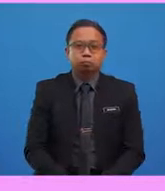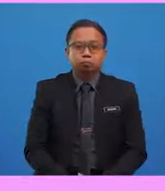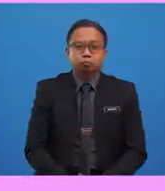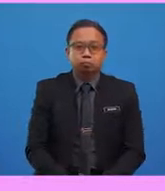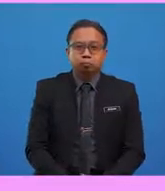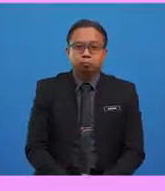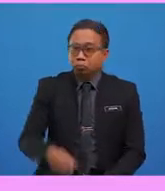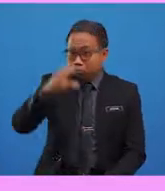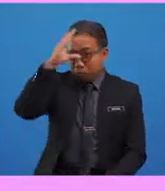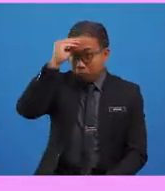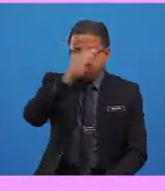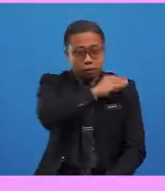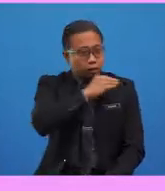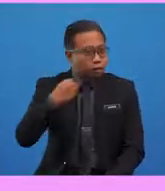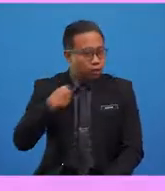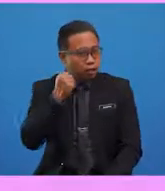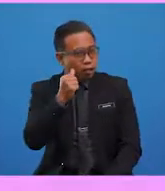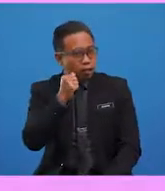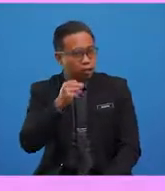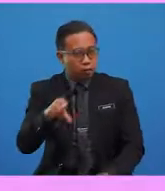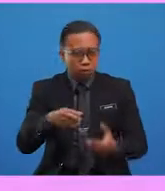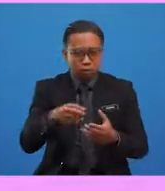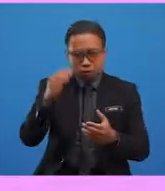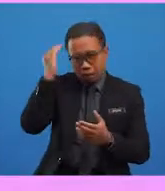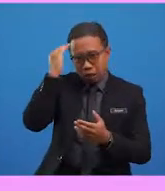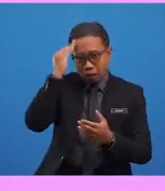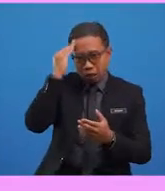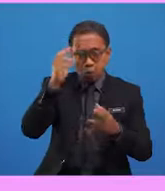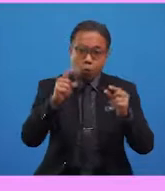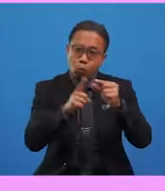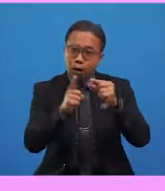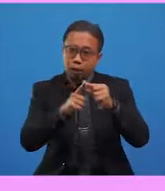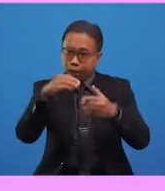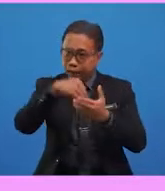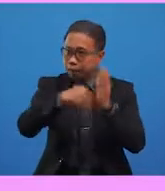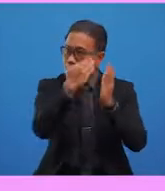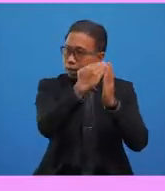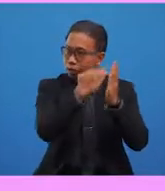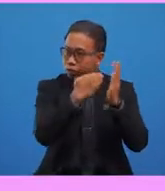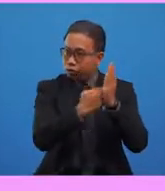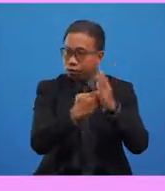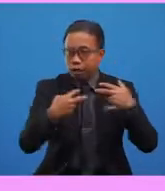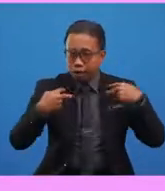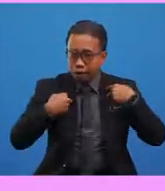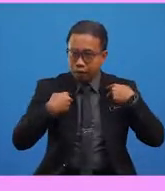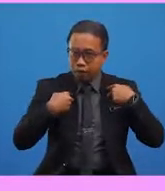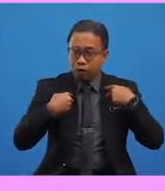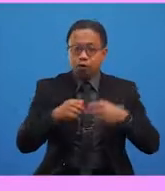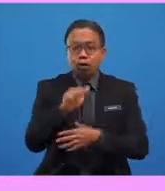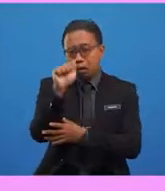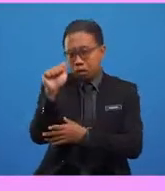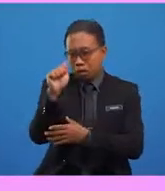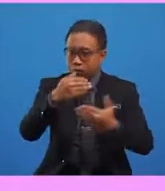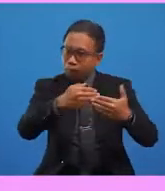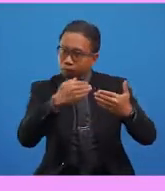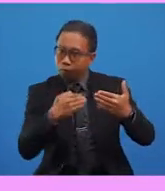Boys and girls, did you notice there are some words in this list that have a word a before